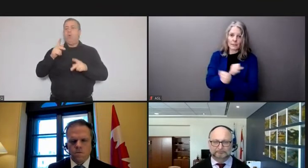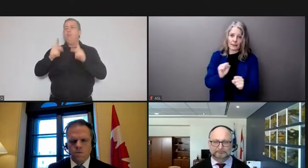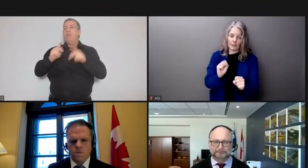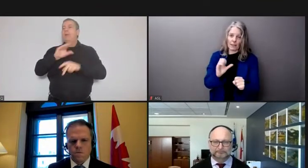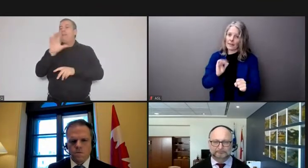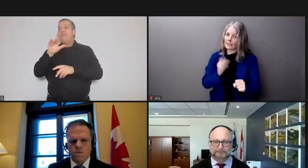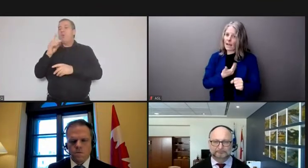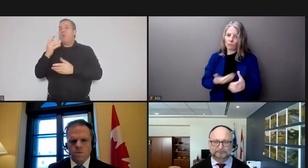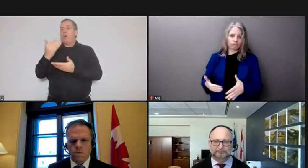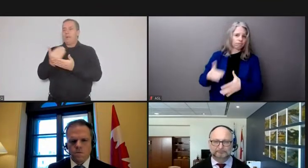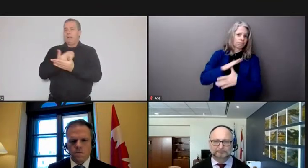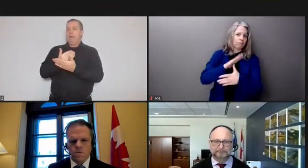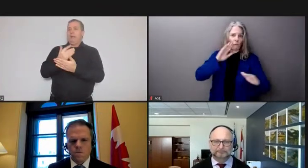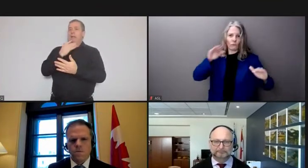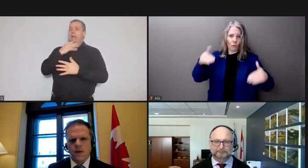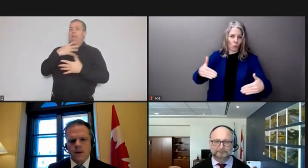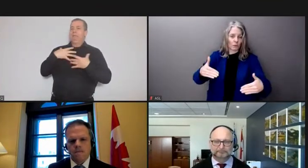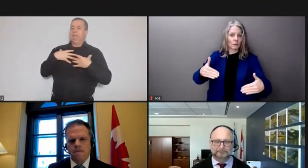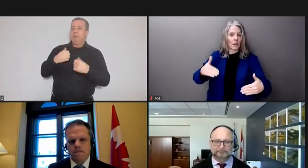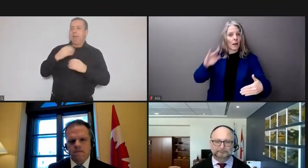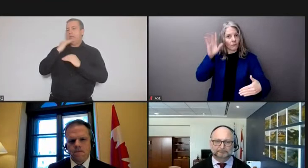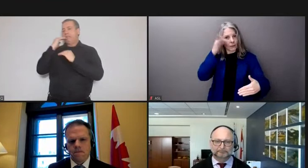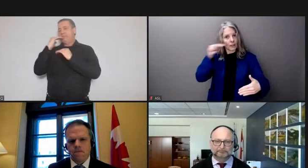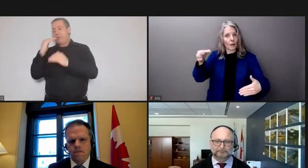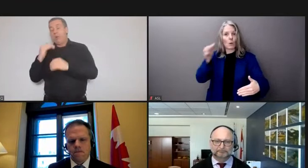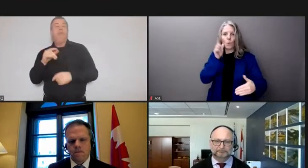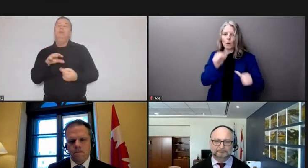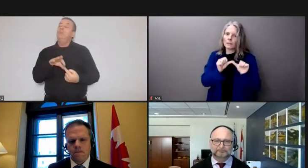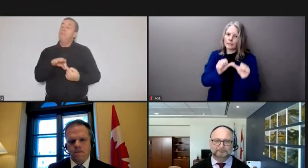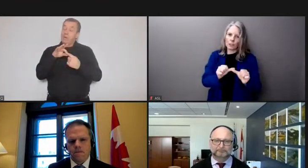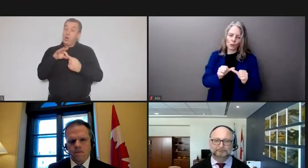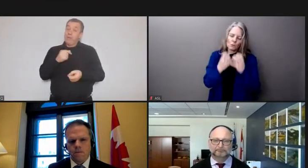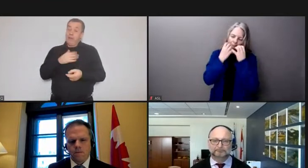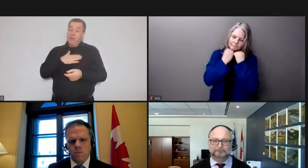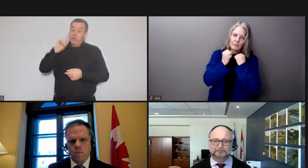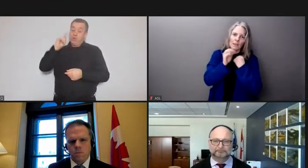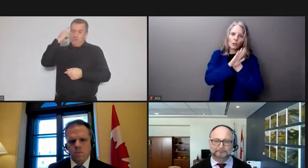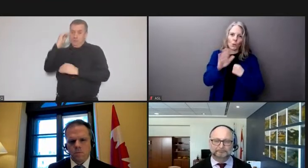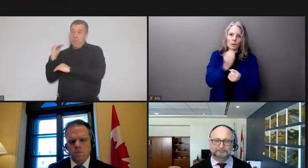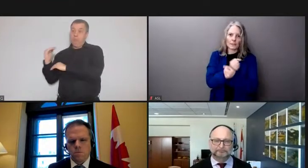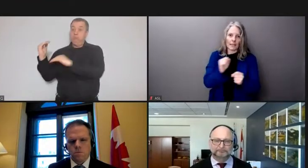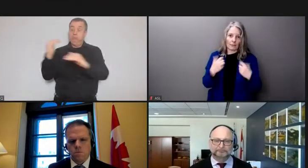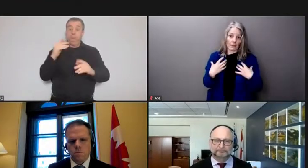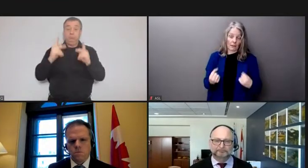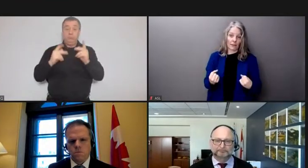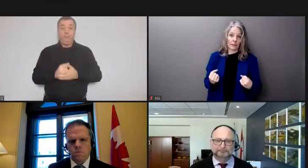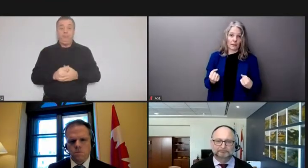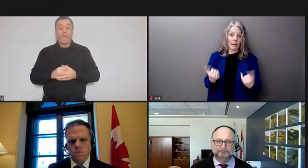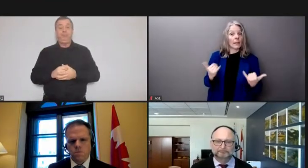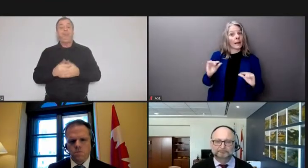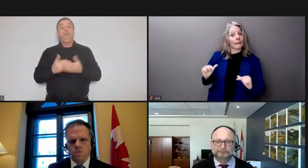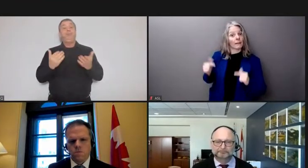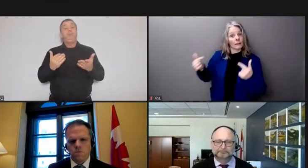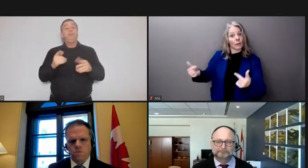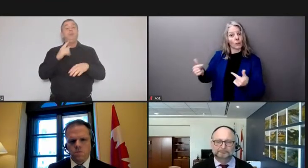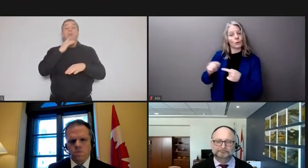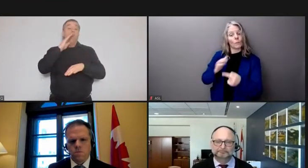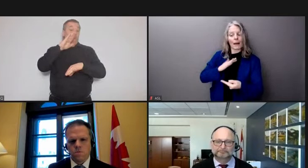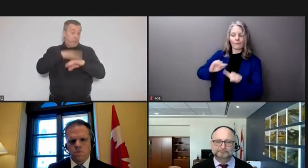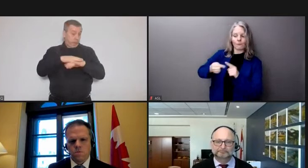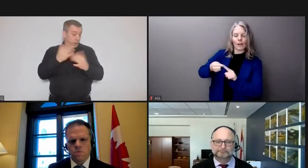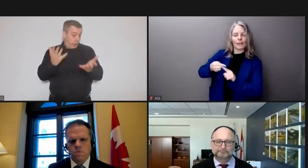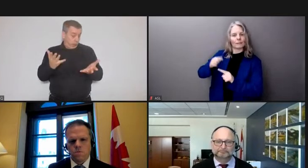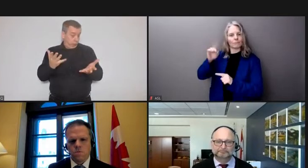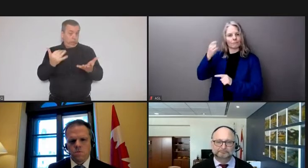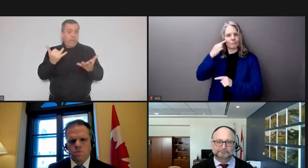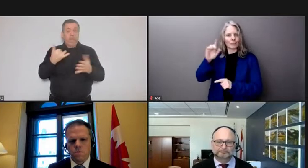the focus that our government continues to show at this very important time and with that i will turn it over to my friend and colleague minister bill